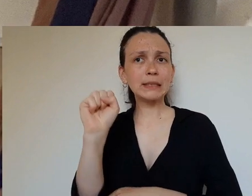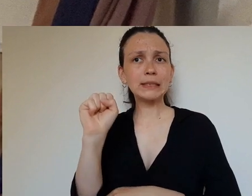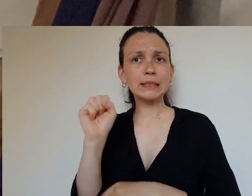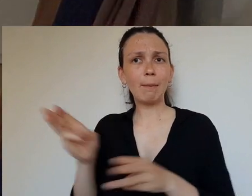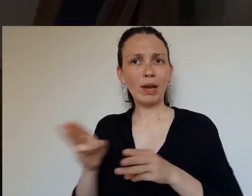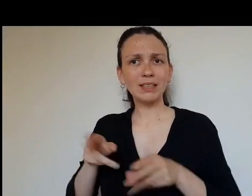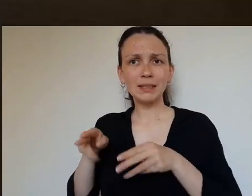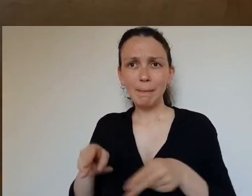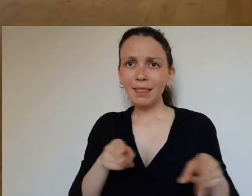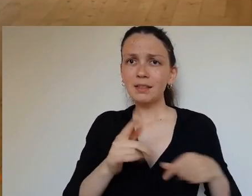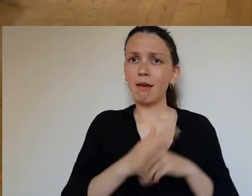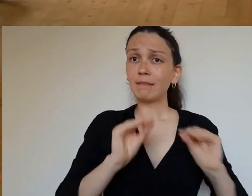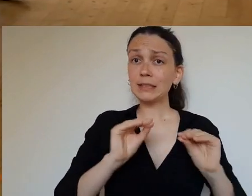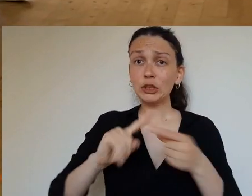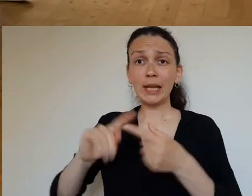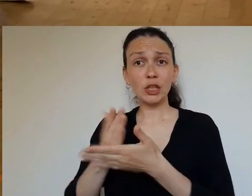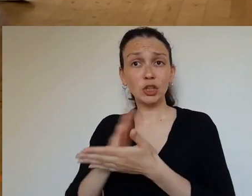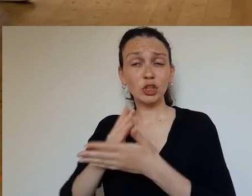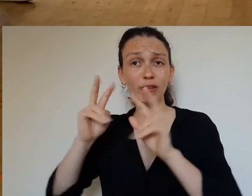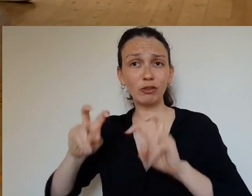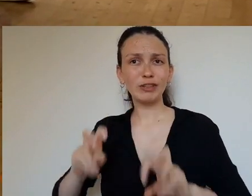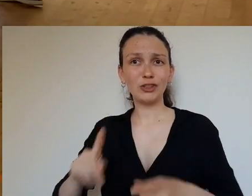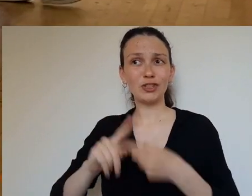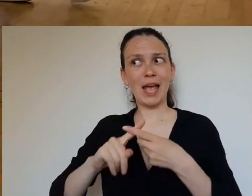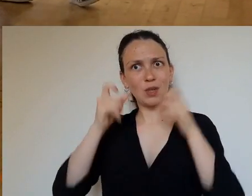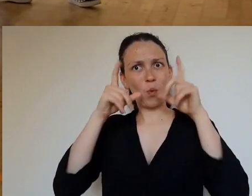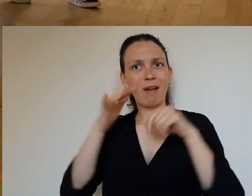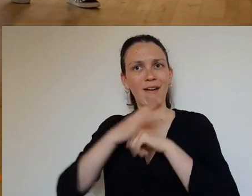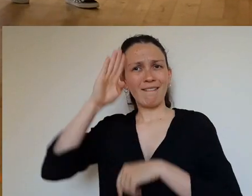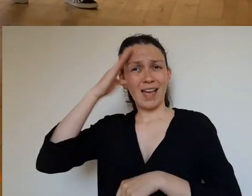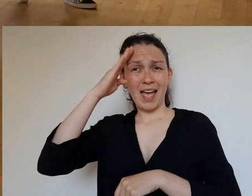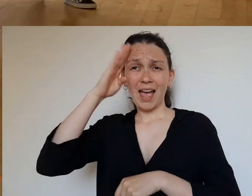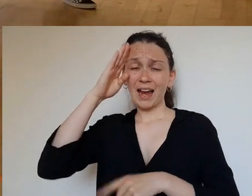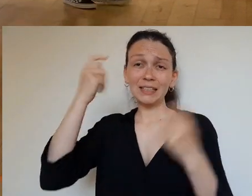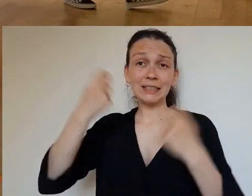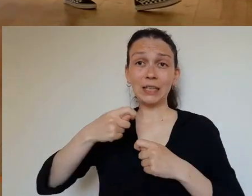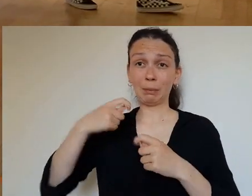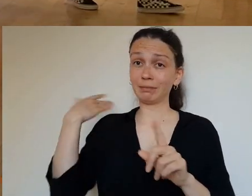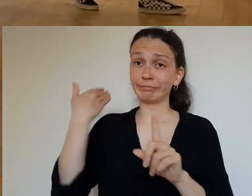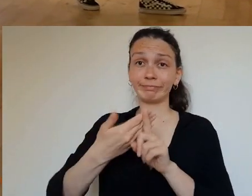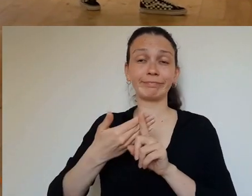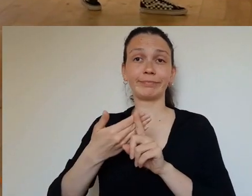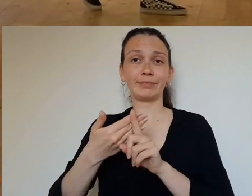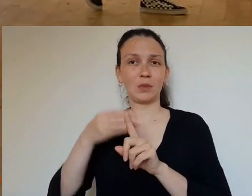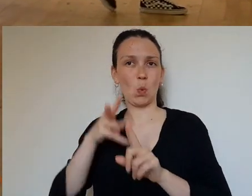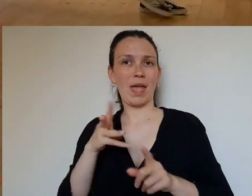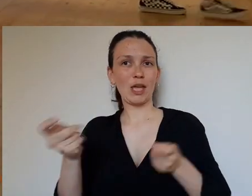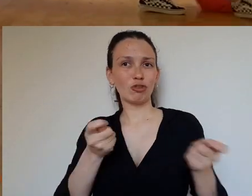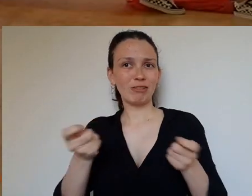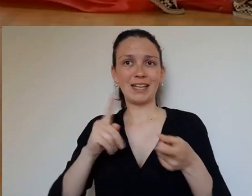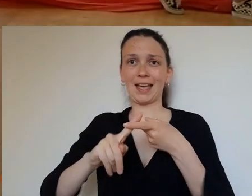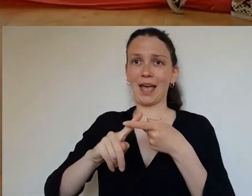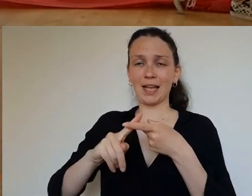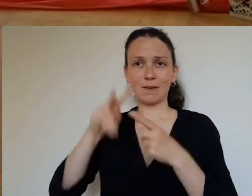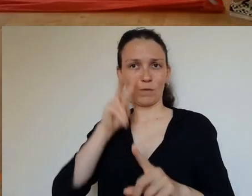abilities and genders. At the time these forms were a total nightmare but eventually the rigorous ethics process would